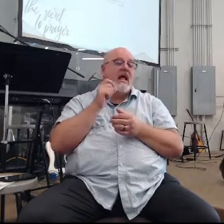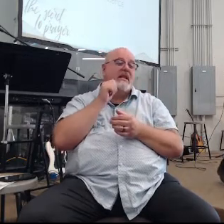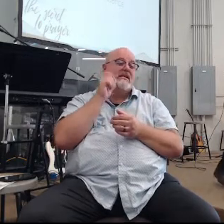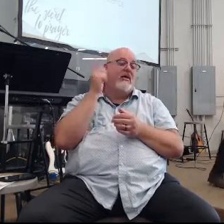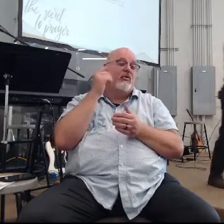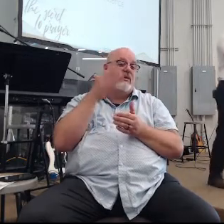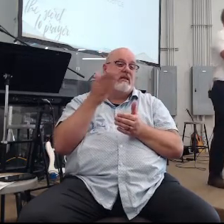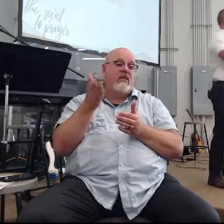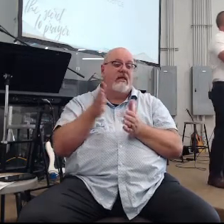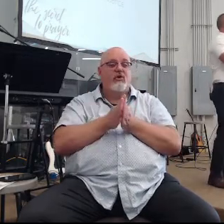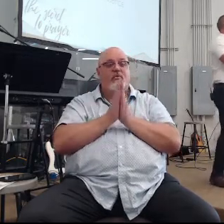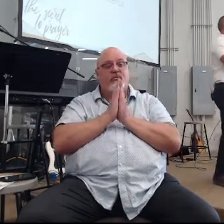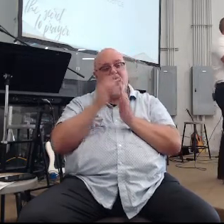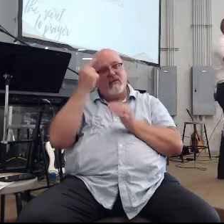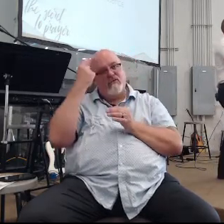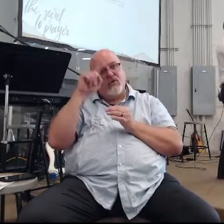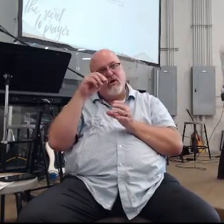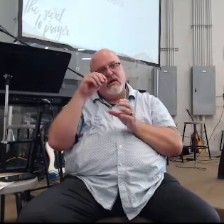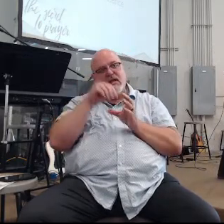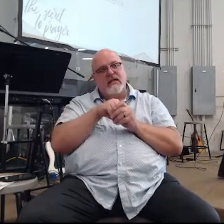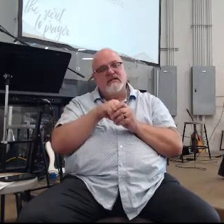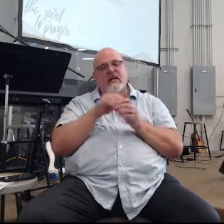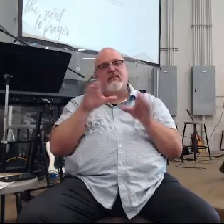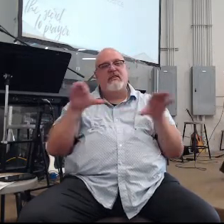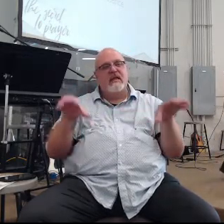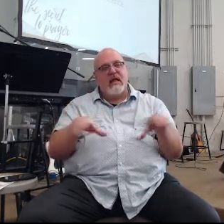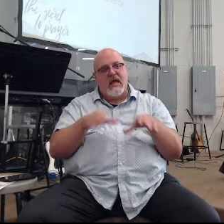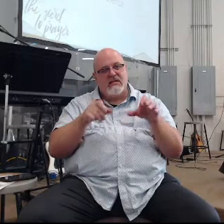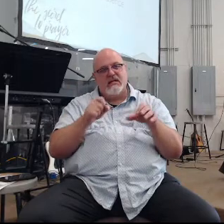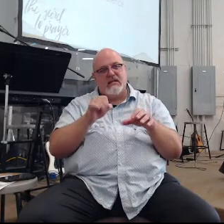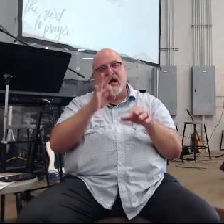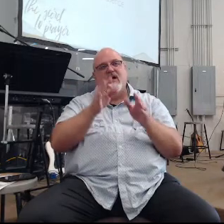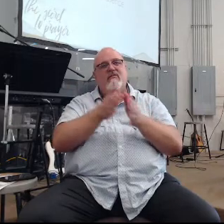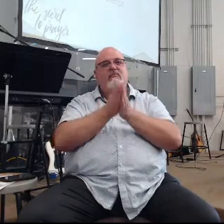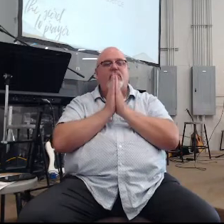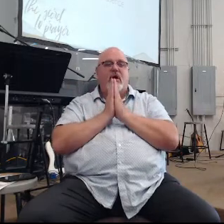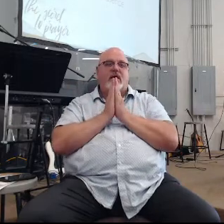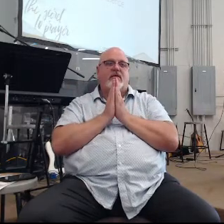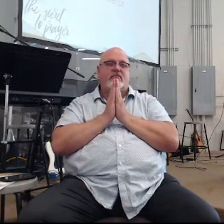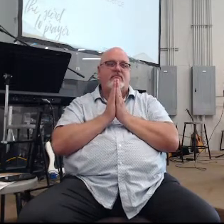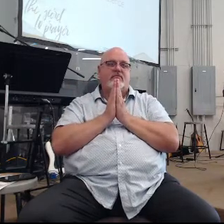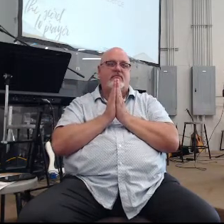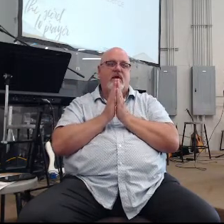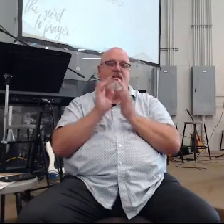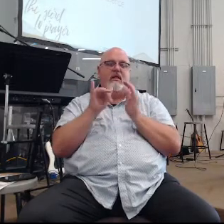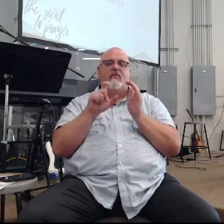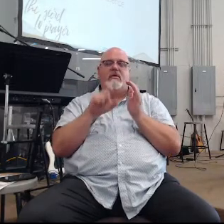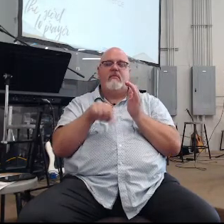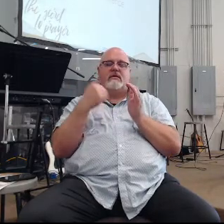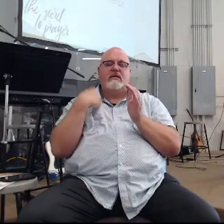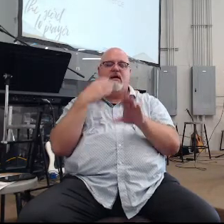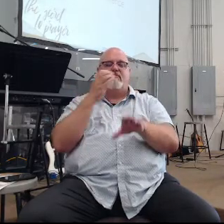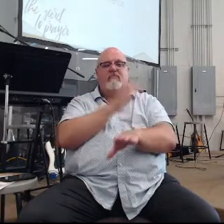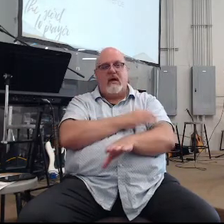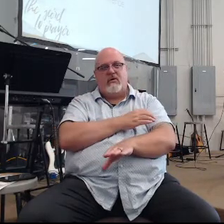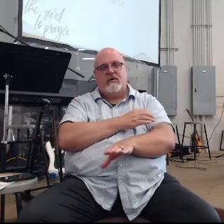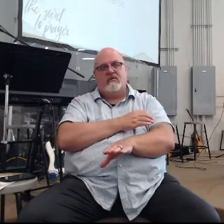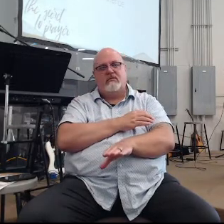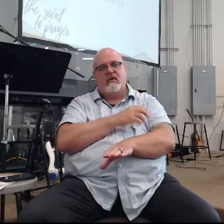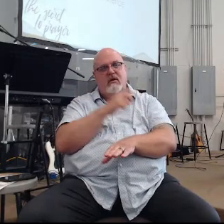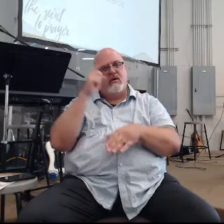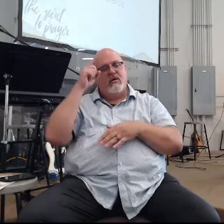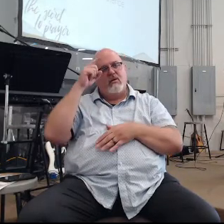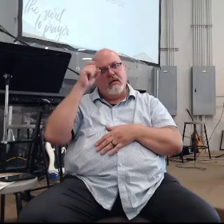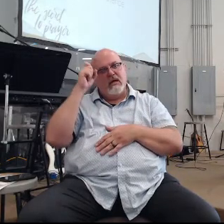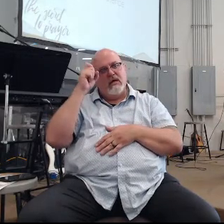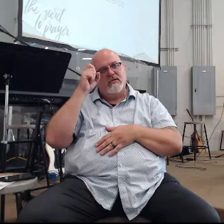praying for or it is in the act of praying that we have power because it's